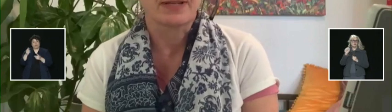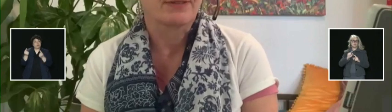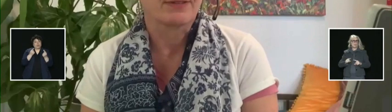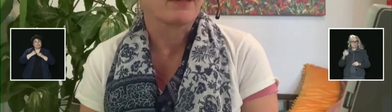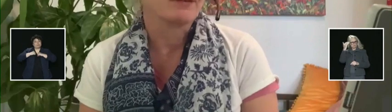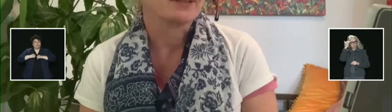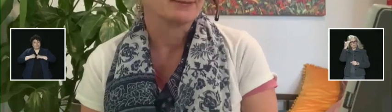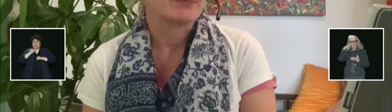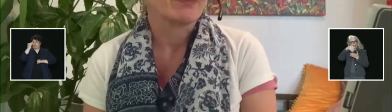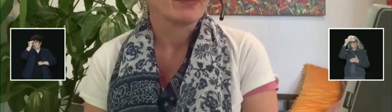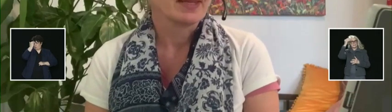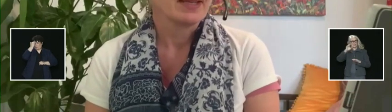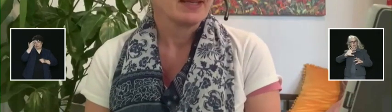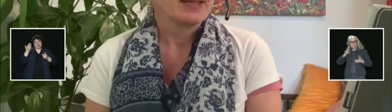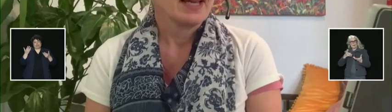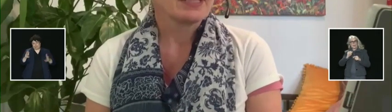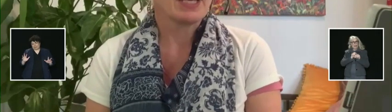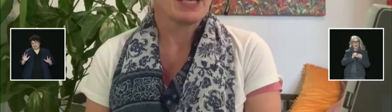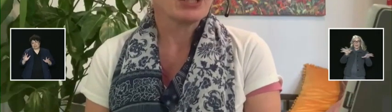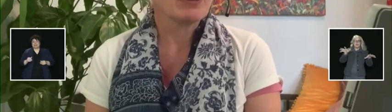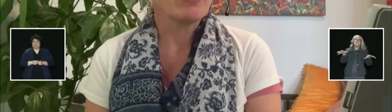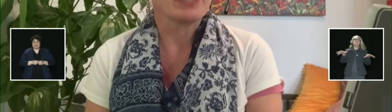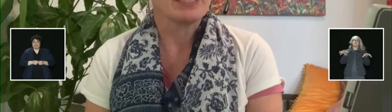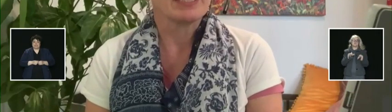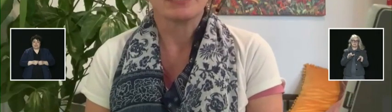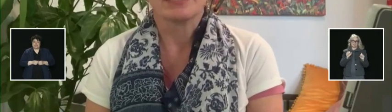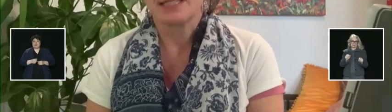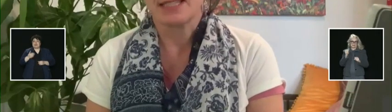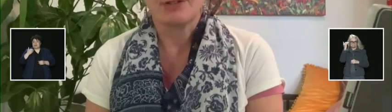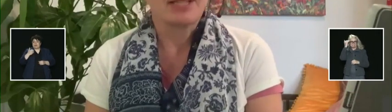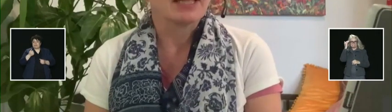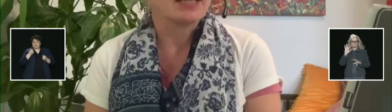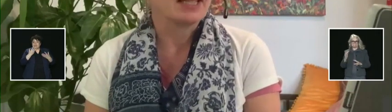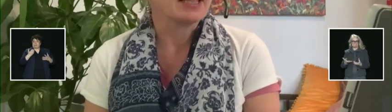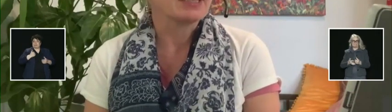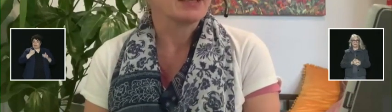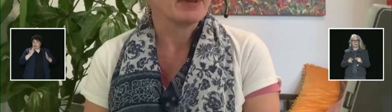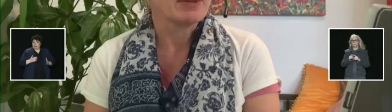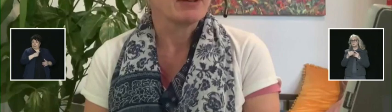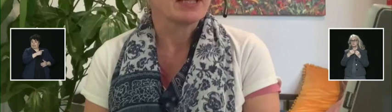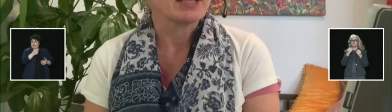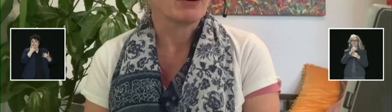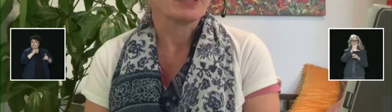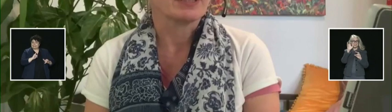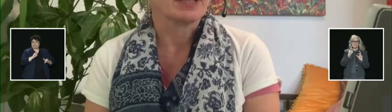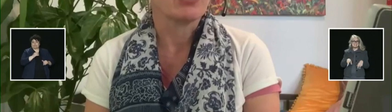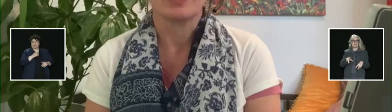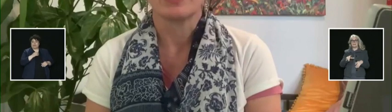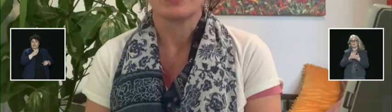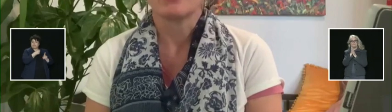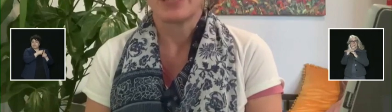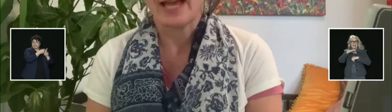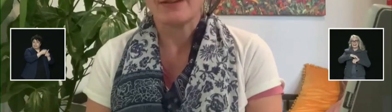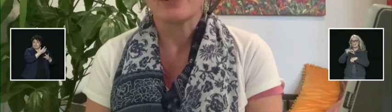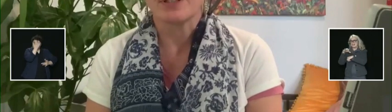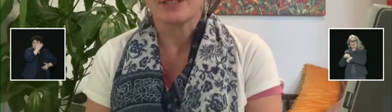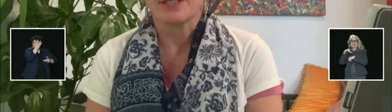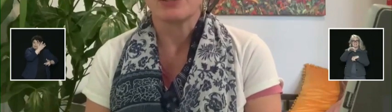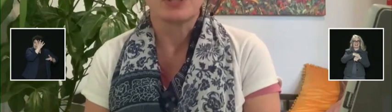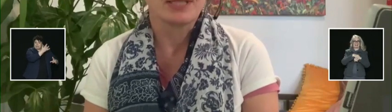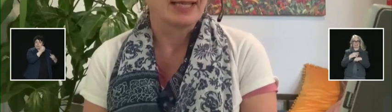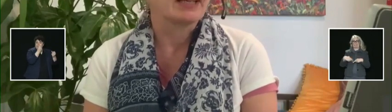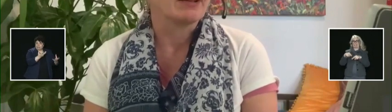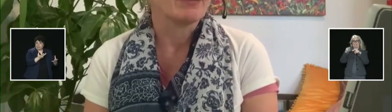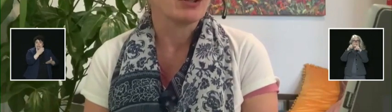protect from the spread of the virus. As a high degree of Canadians continue to get sick in some communities across the country, we